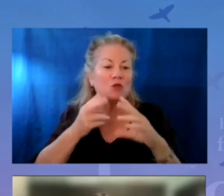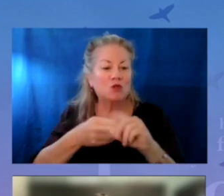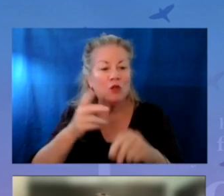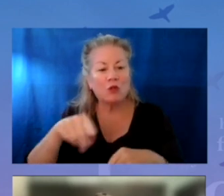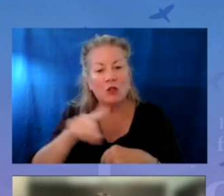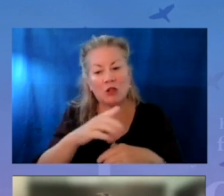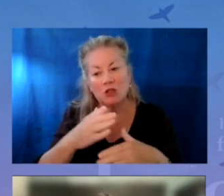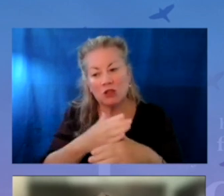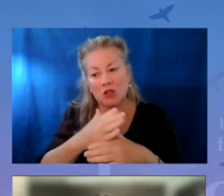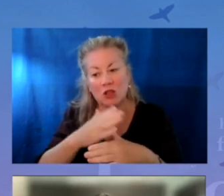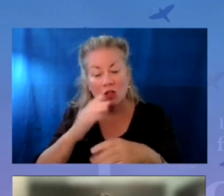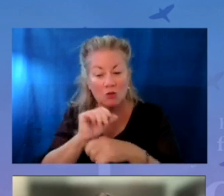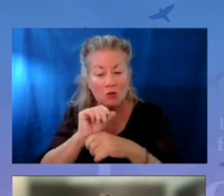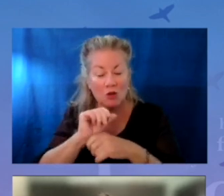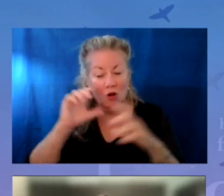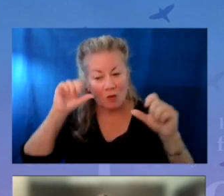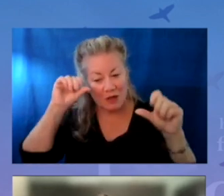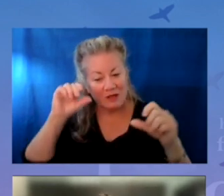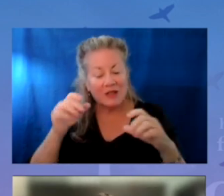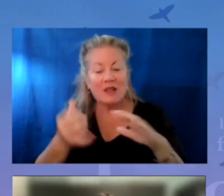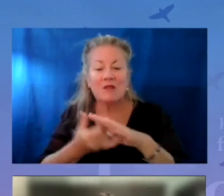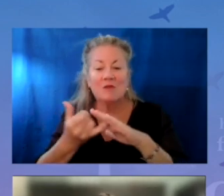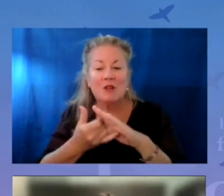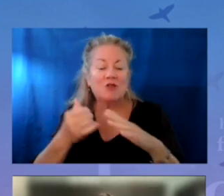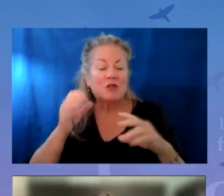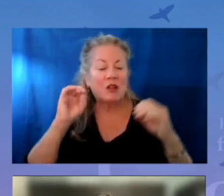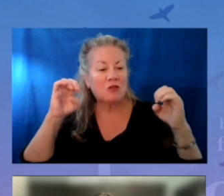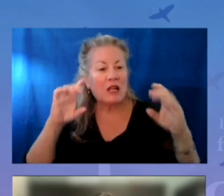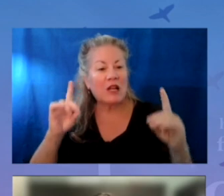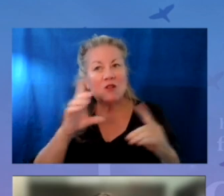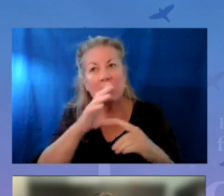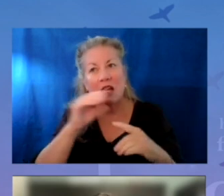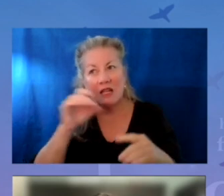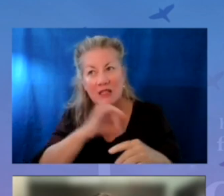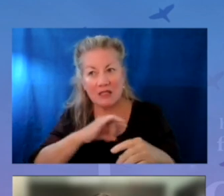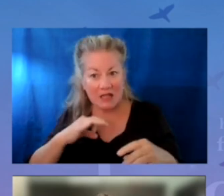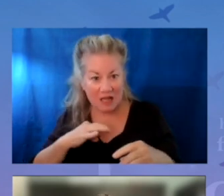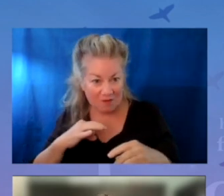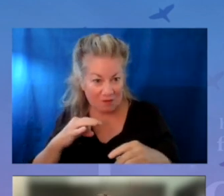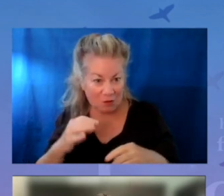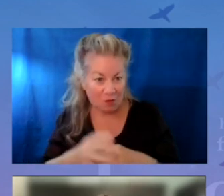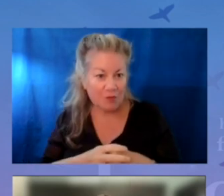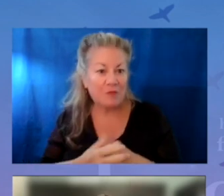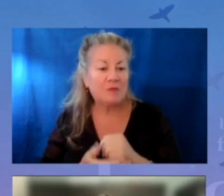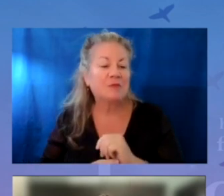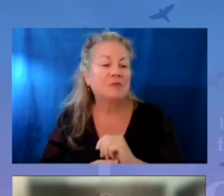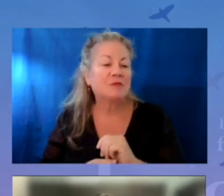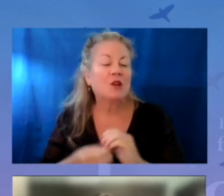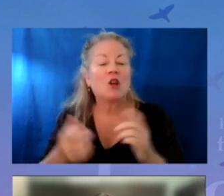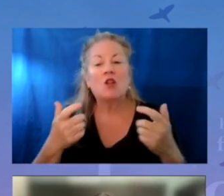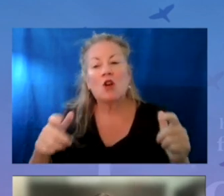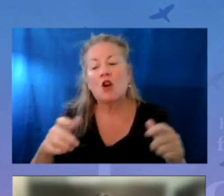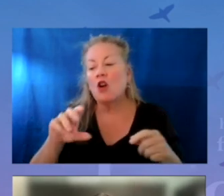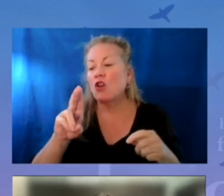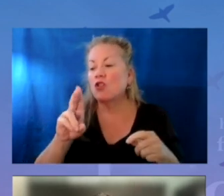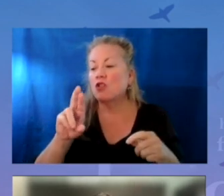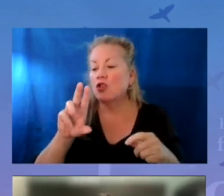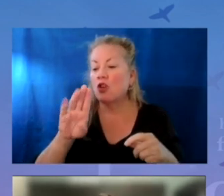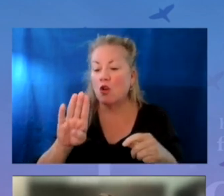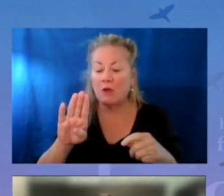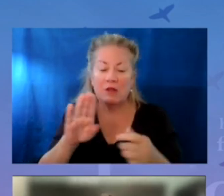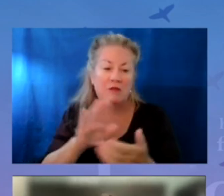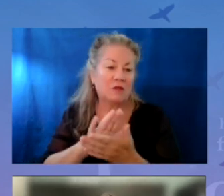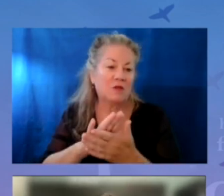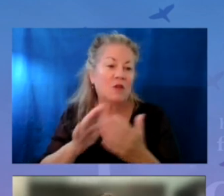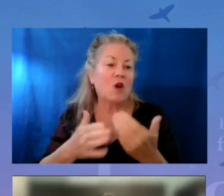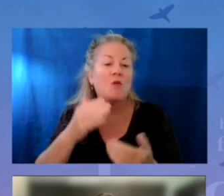behalf of our amazing educators and staff in Metro Nashville Public Schools. A little bit about us. We are a large urban school system with